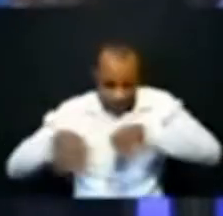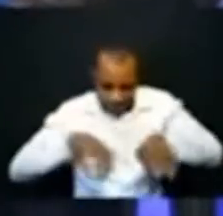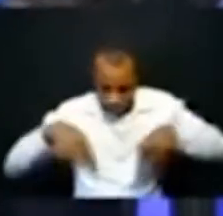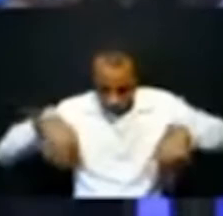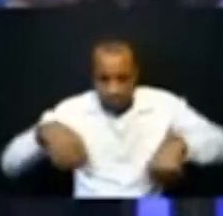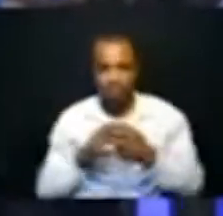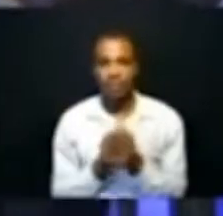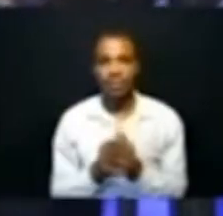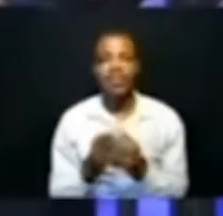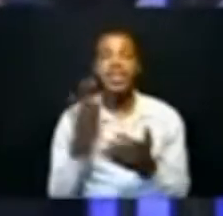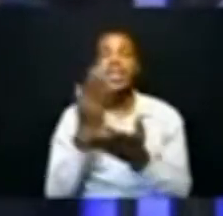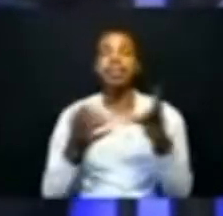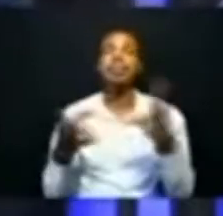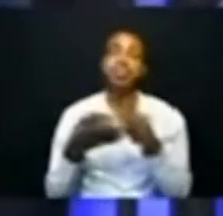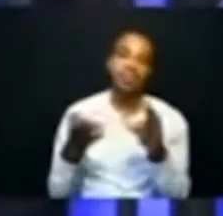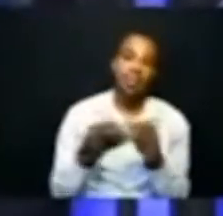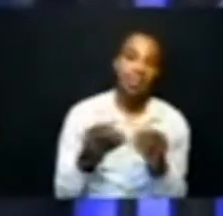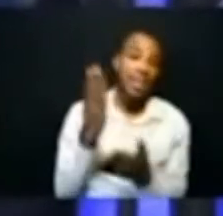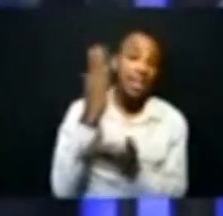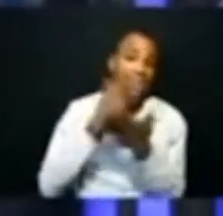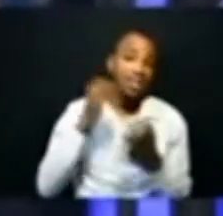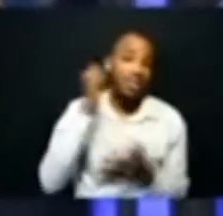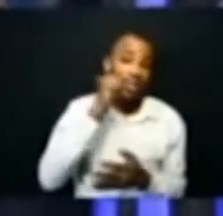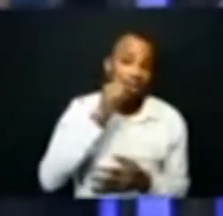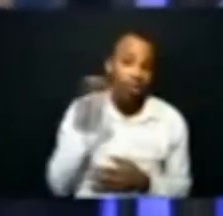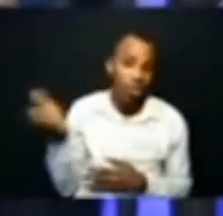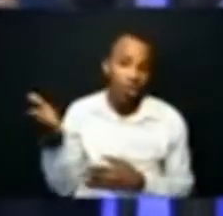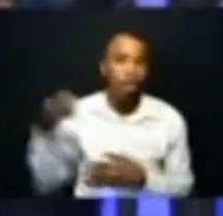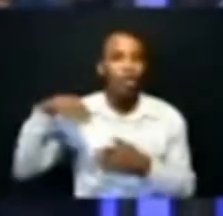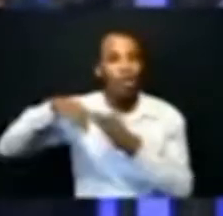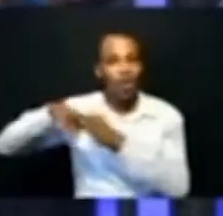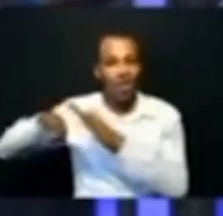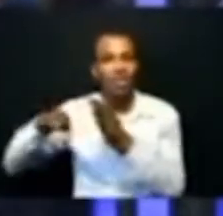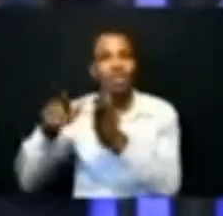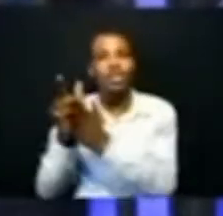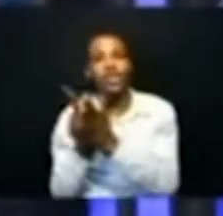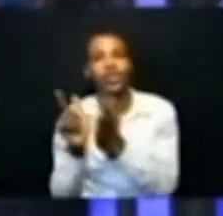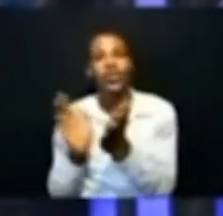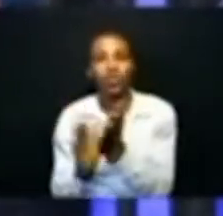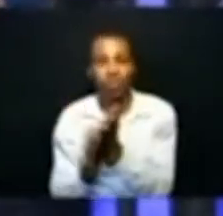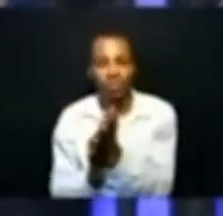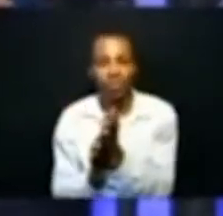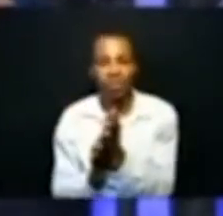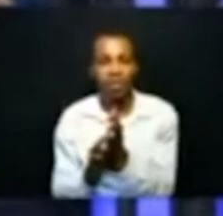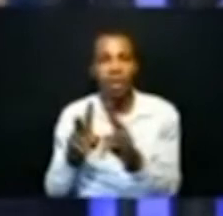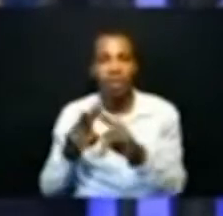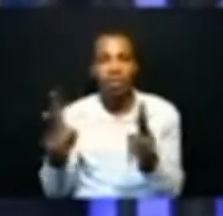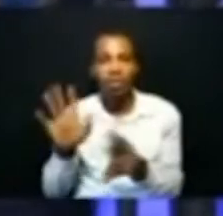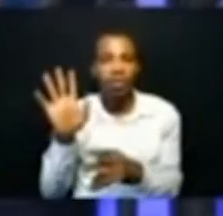and then the mother told me how she was studying and studying and standing